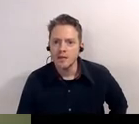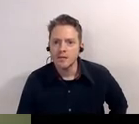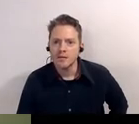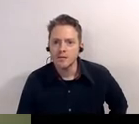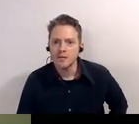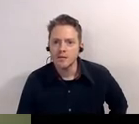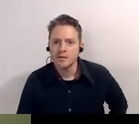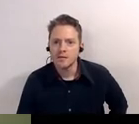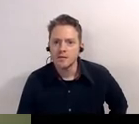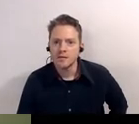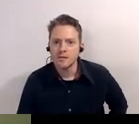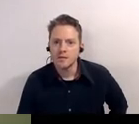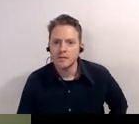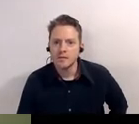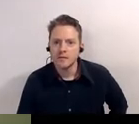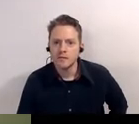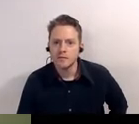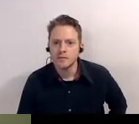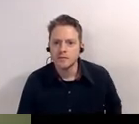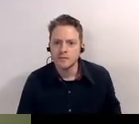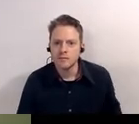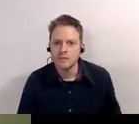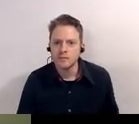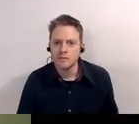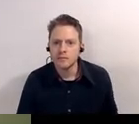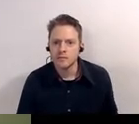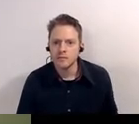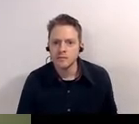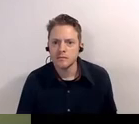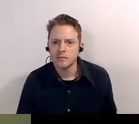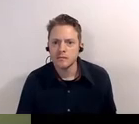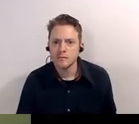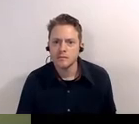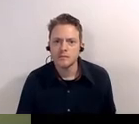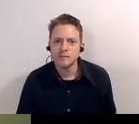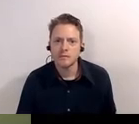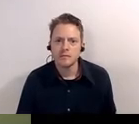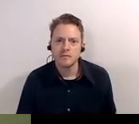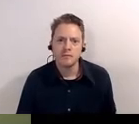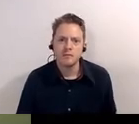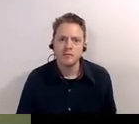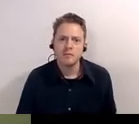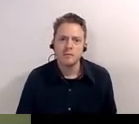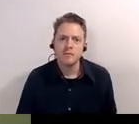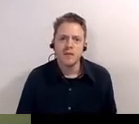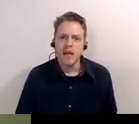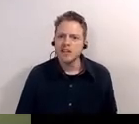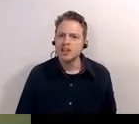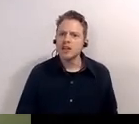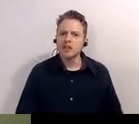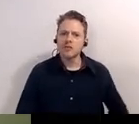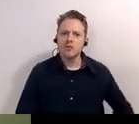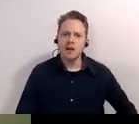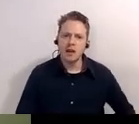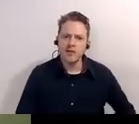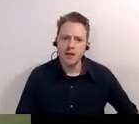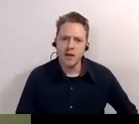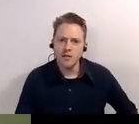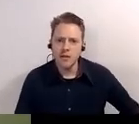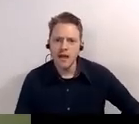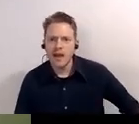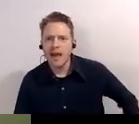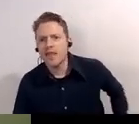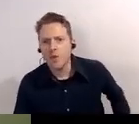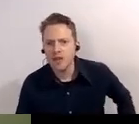if his glass in his coffin still shows a perfectly preserved face with spectacles on the nose and john did you uh cover